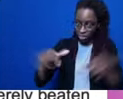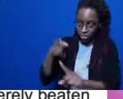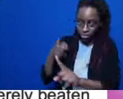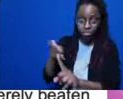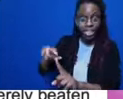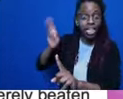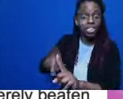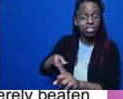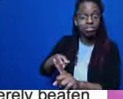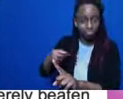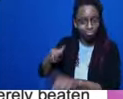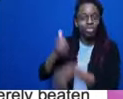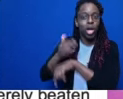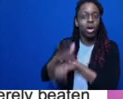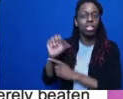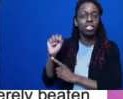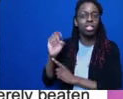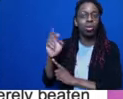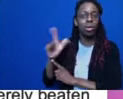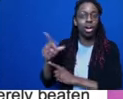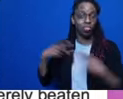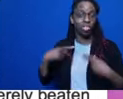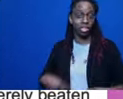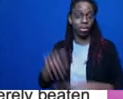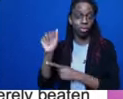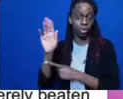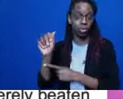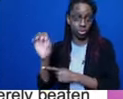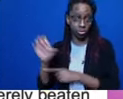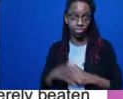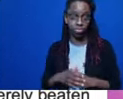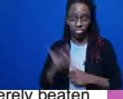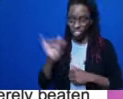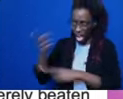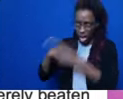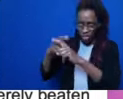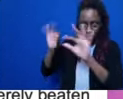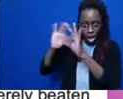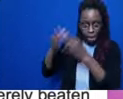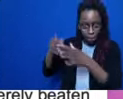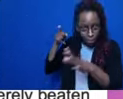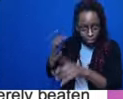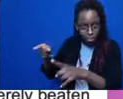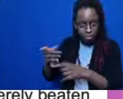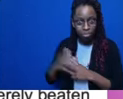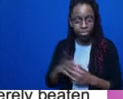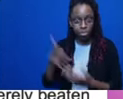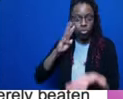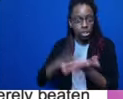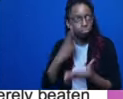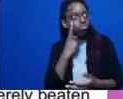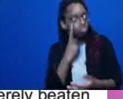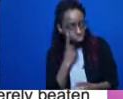where they may have actually witnessed violence. Many girls in also gender nonconforming youth in the system.